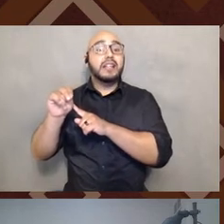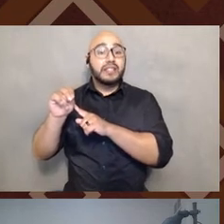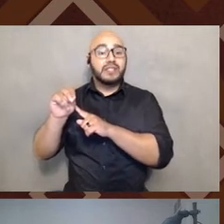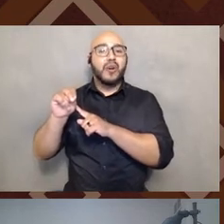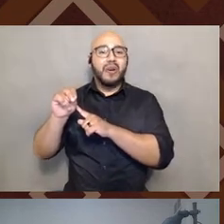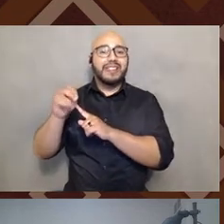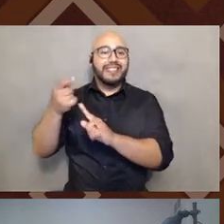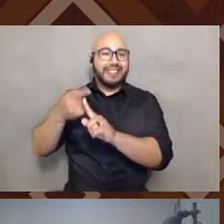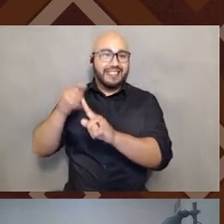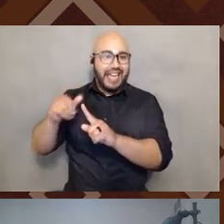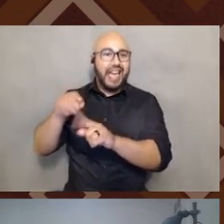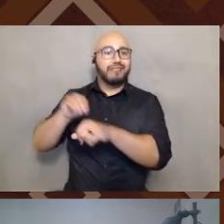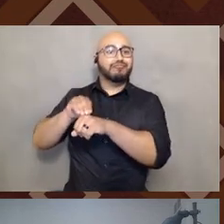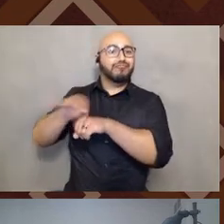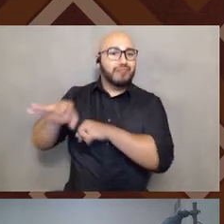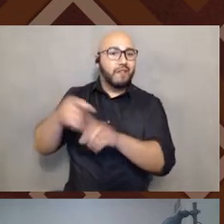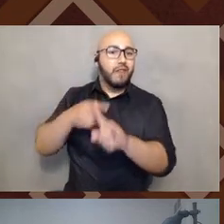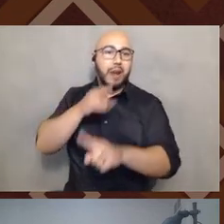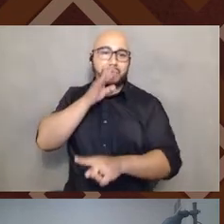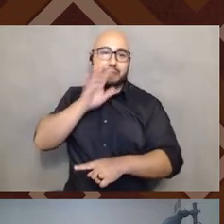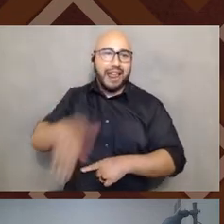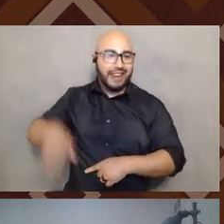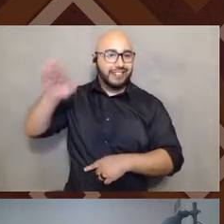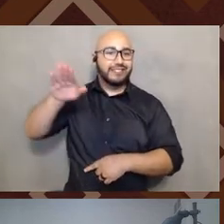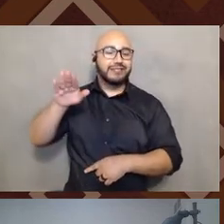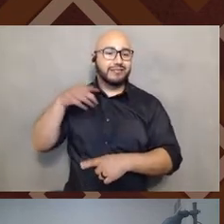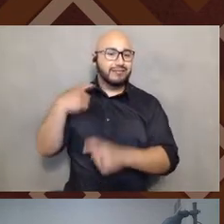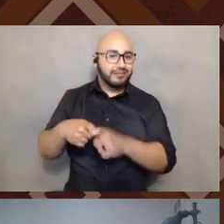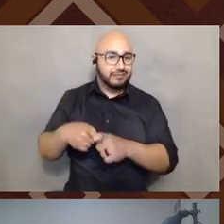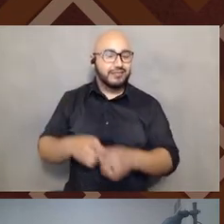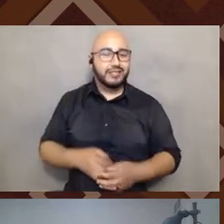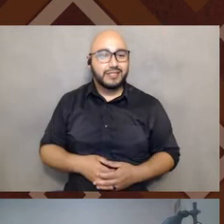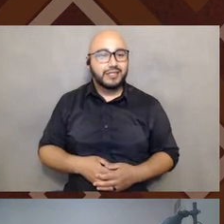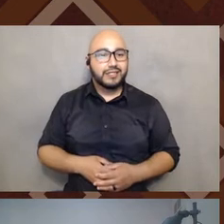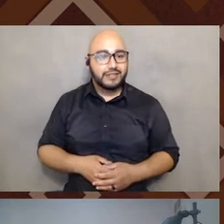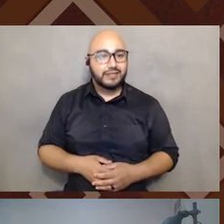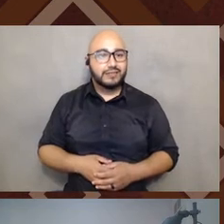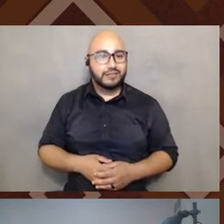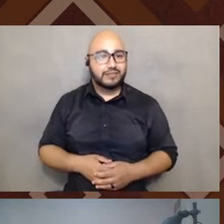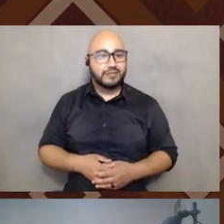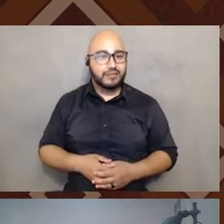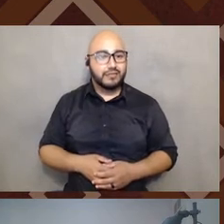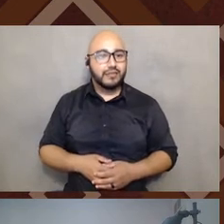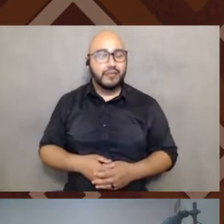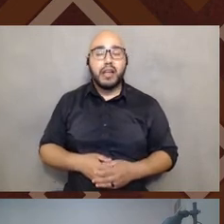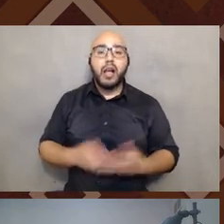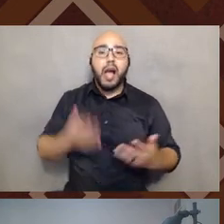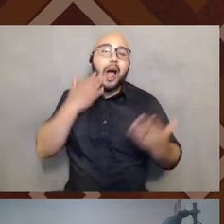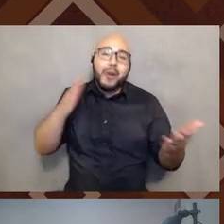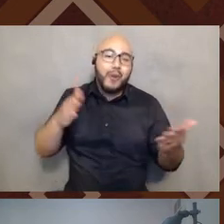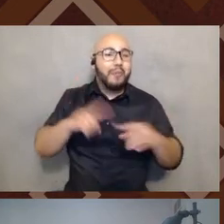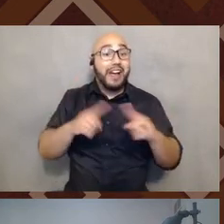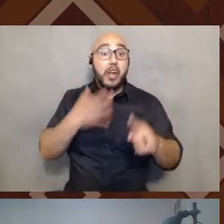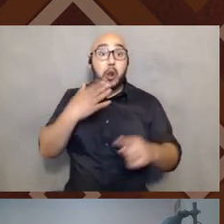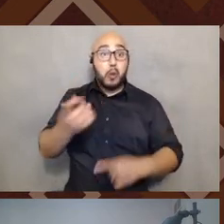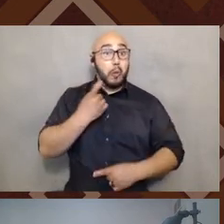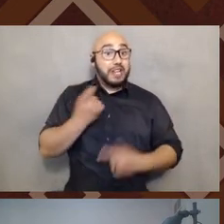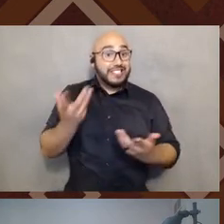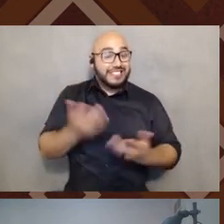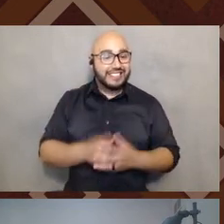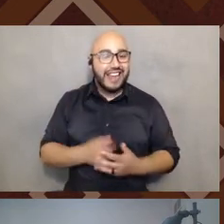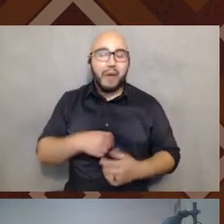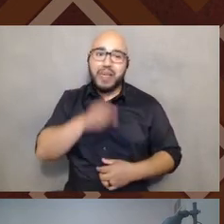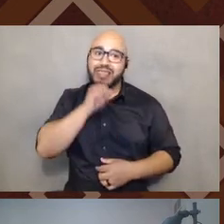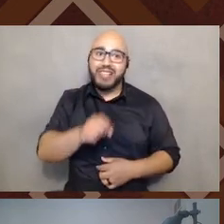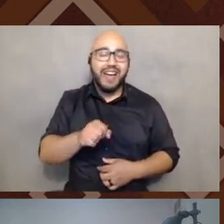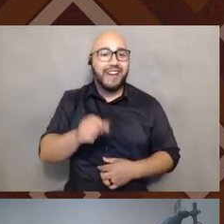world. Um, that are, you know, I don't know. So I don't know. It's a great question though. and, and I'd love to hear